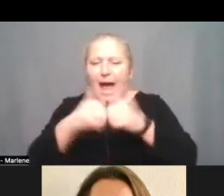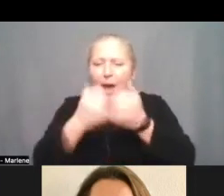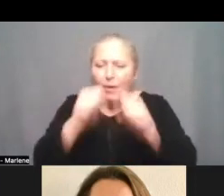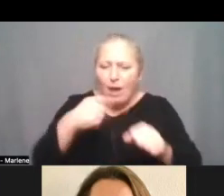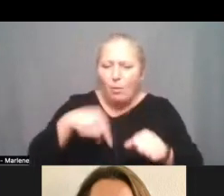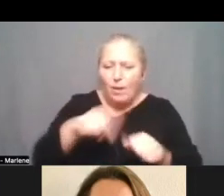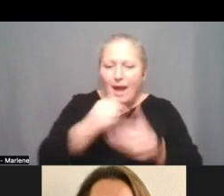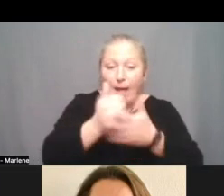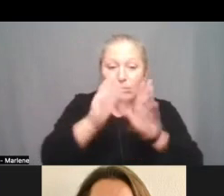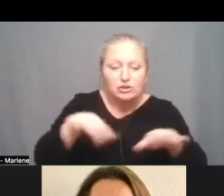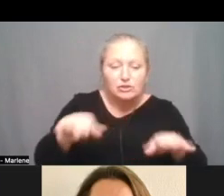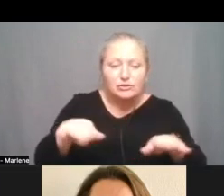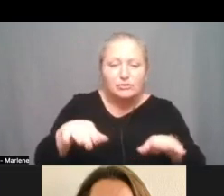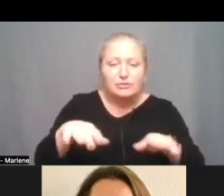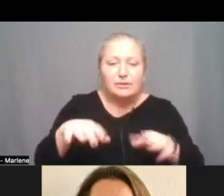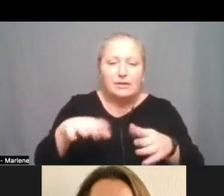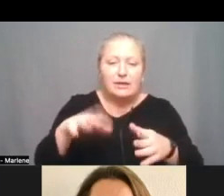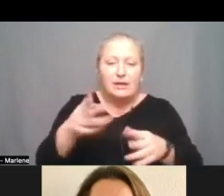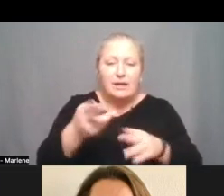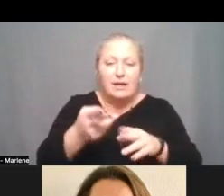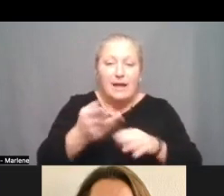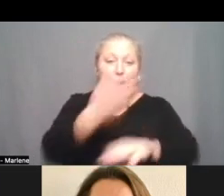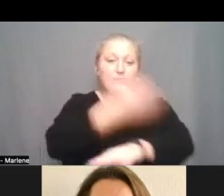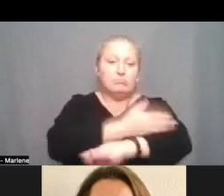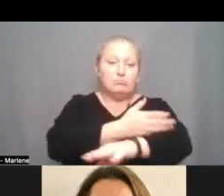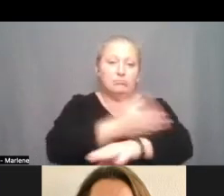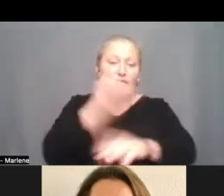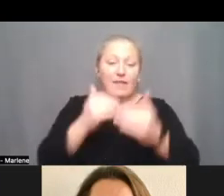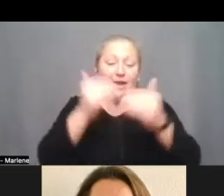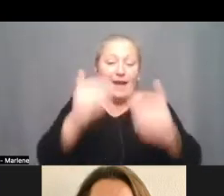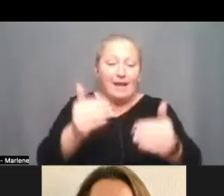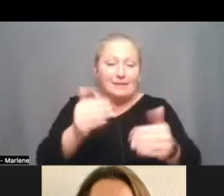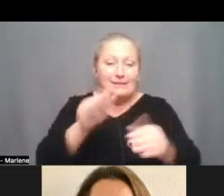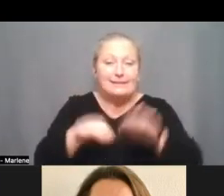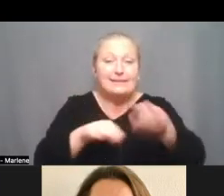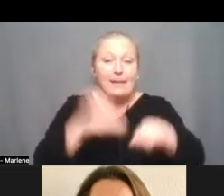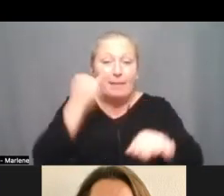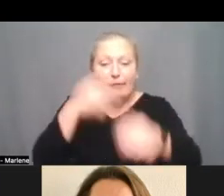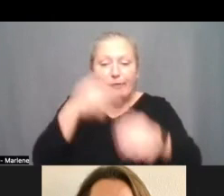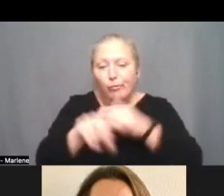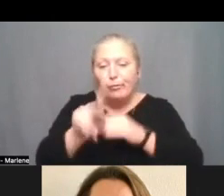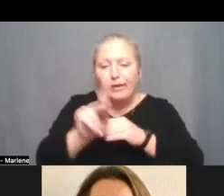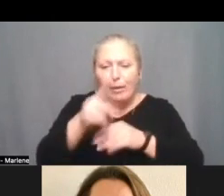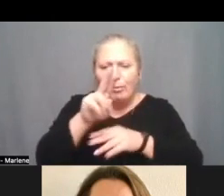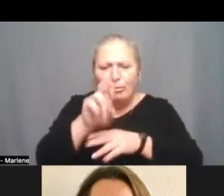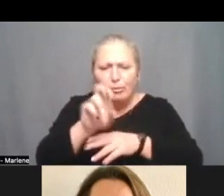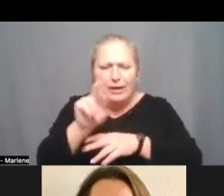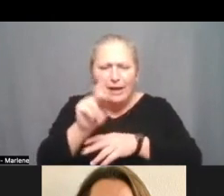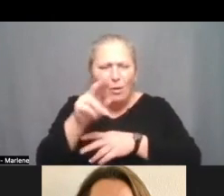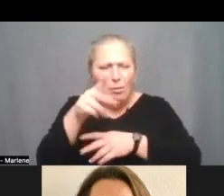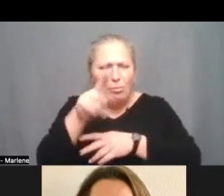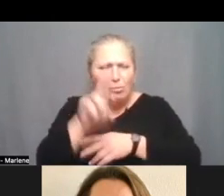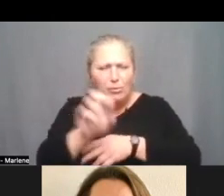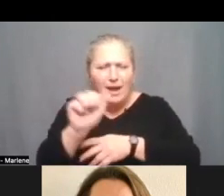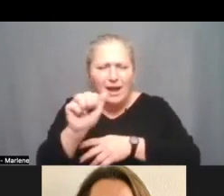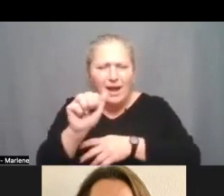the help our children you know increase to the next step you know if they're on pre-k or what is it pre-a or something like that it's like